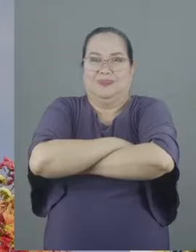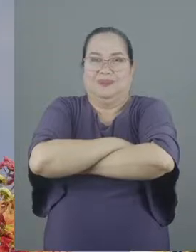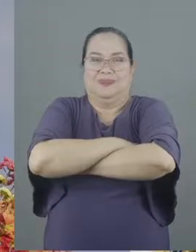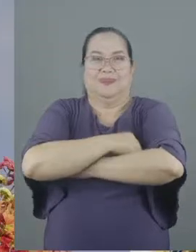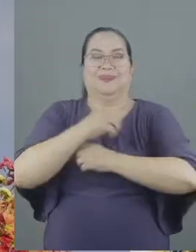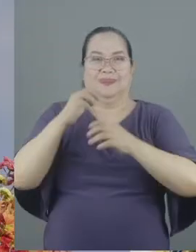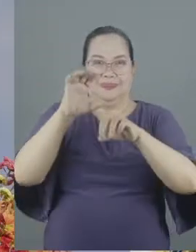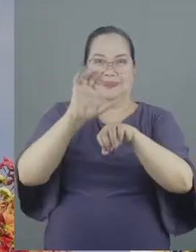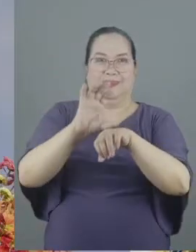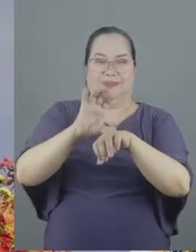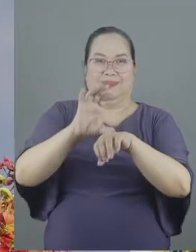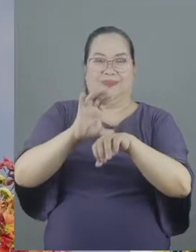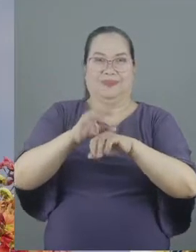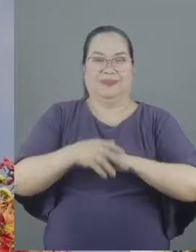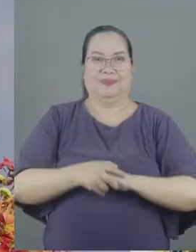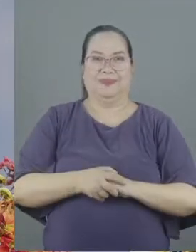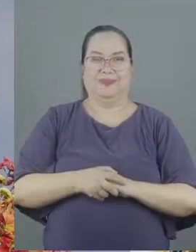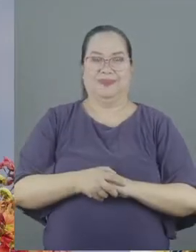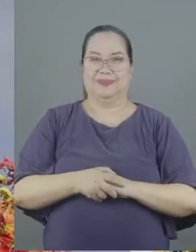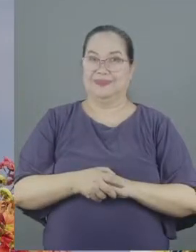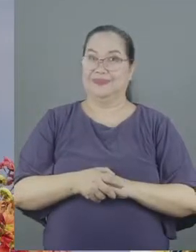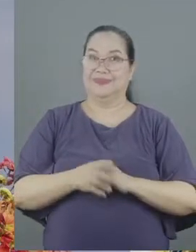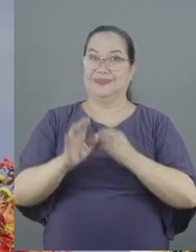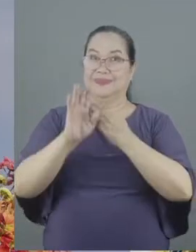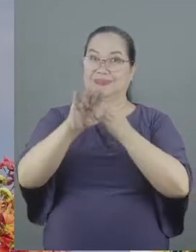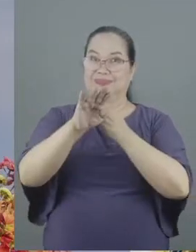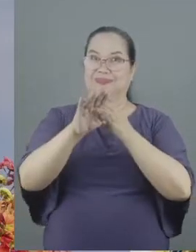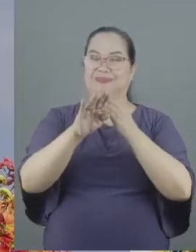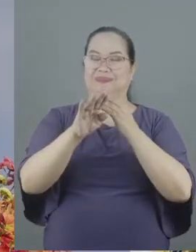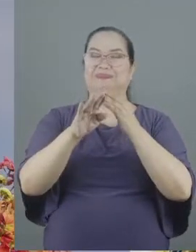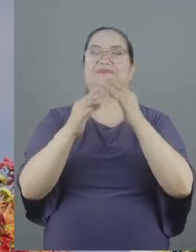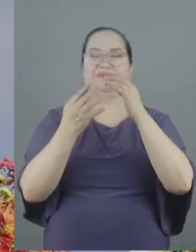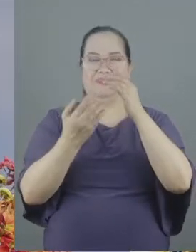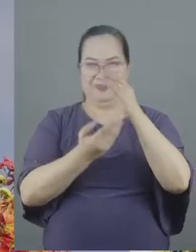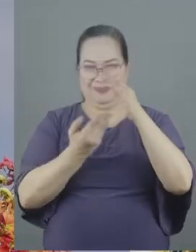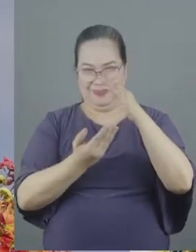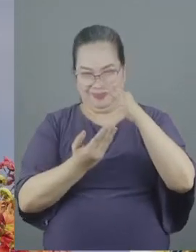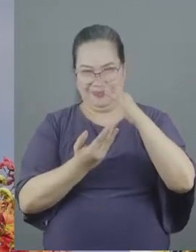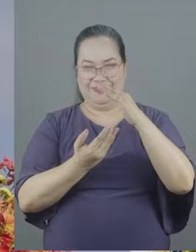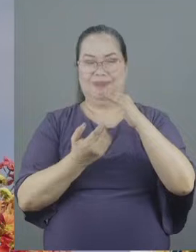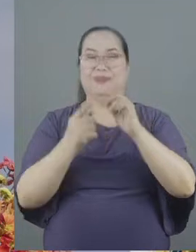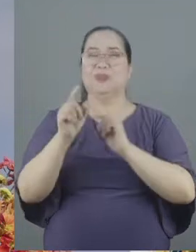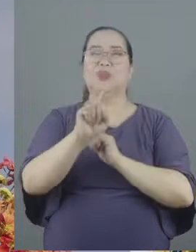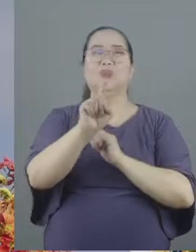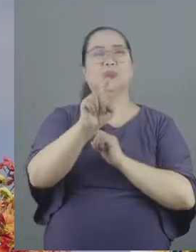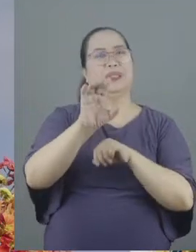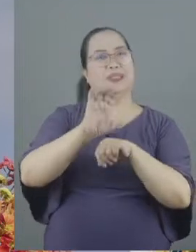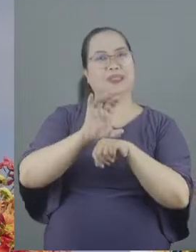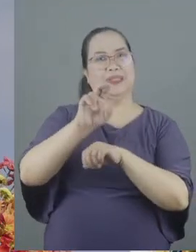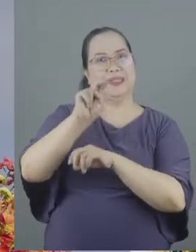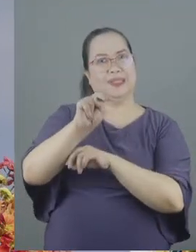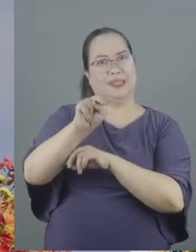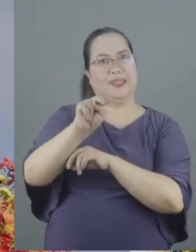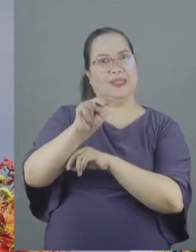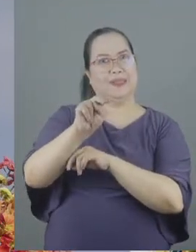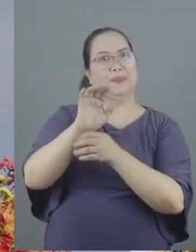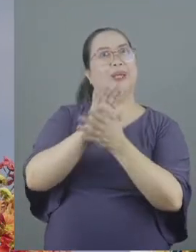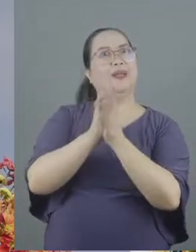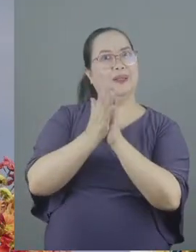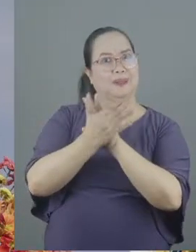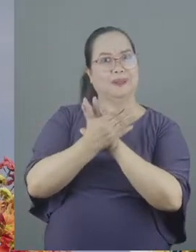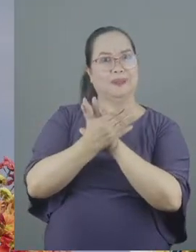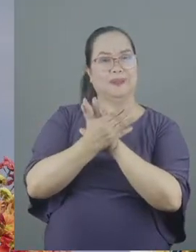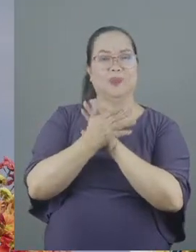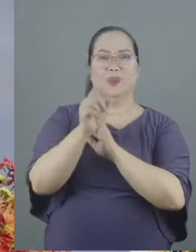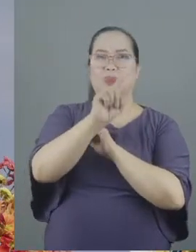Church, let's go back to the basics. What should a church be? What